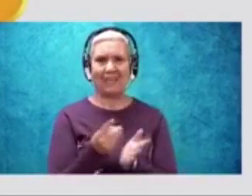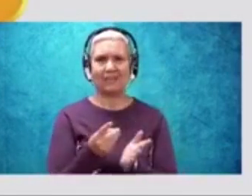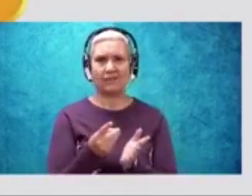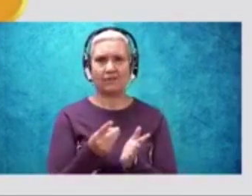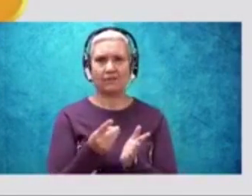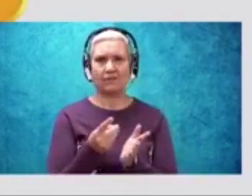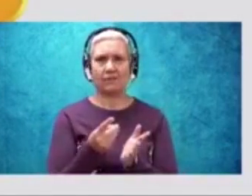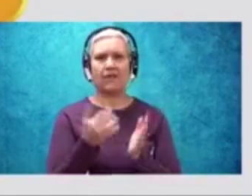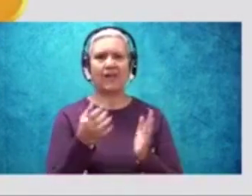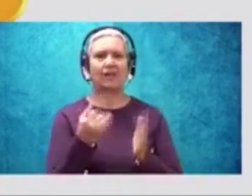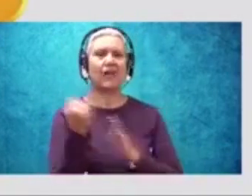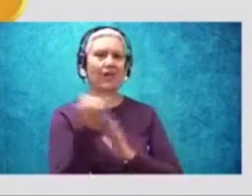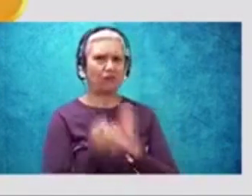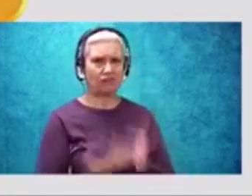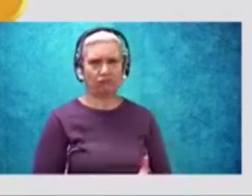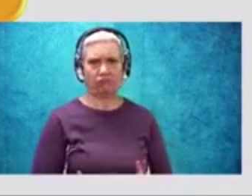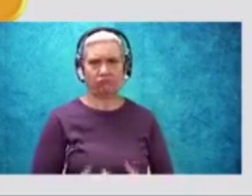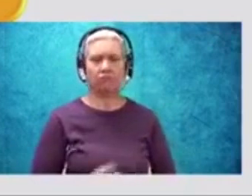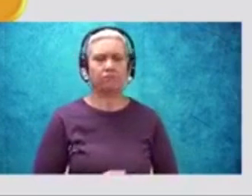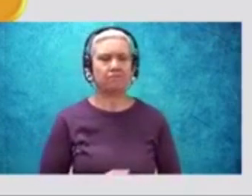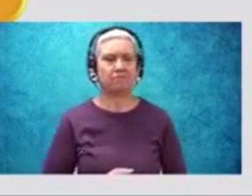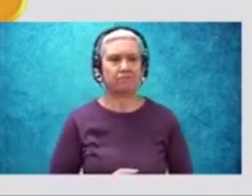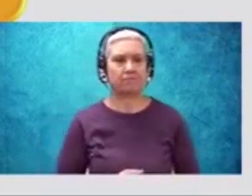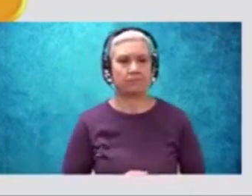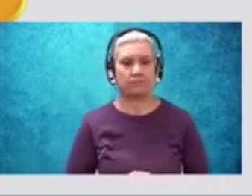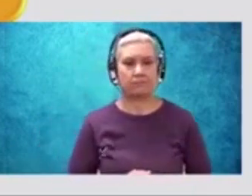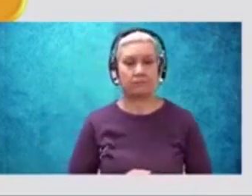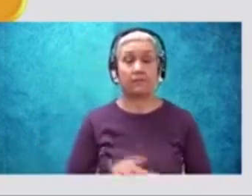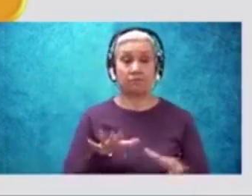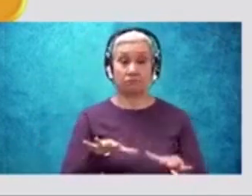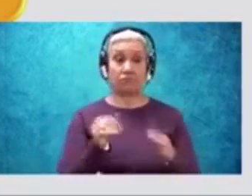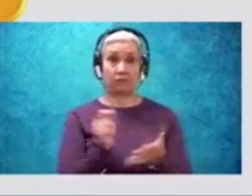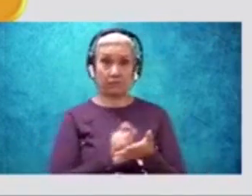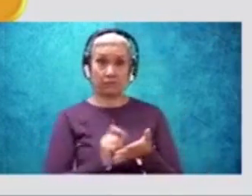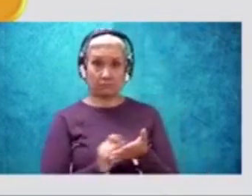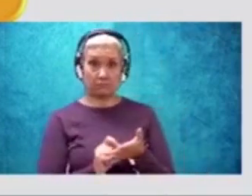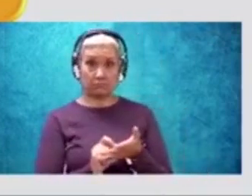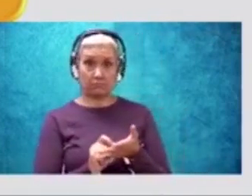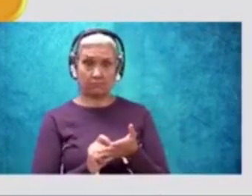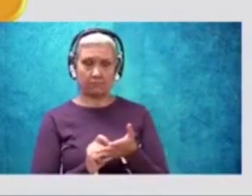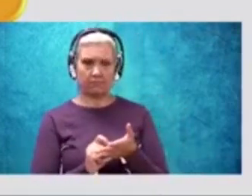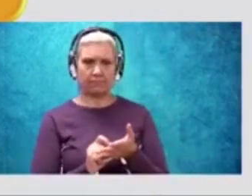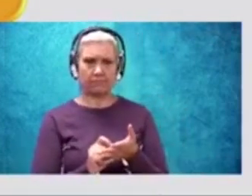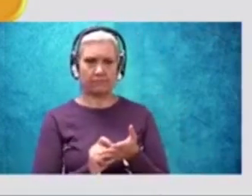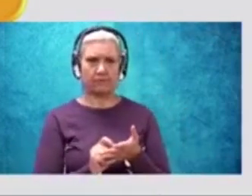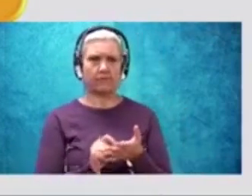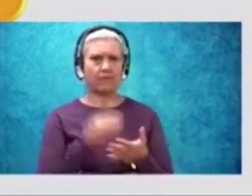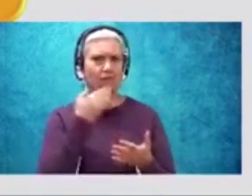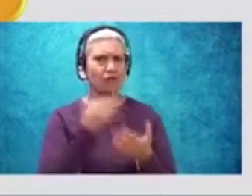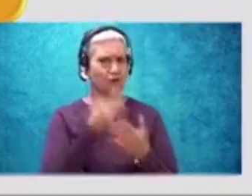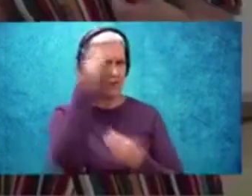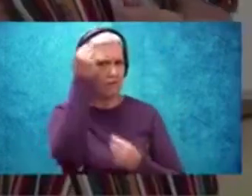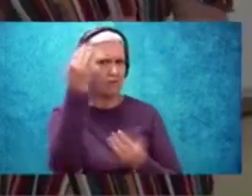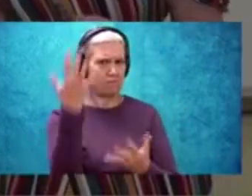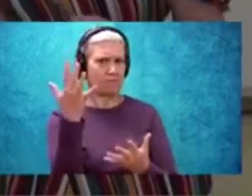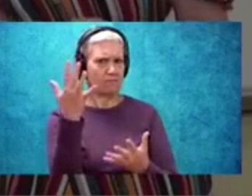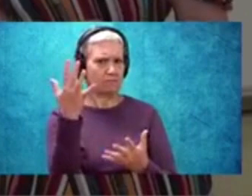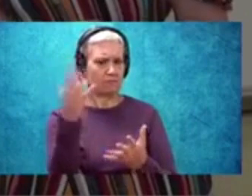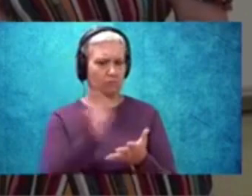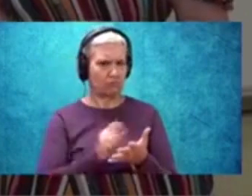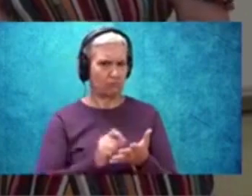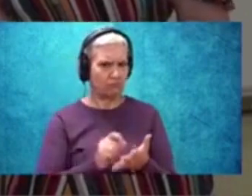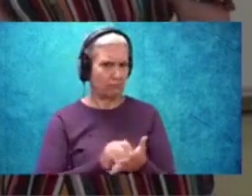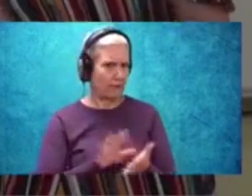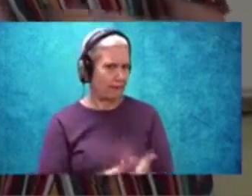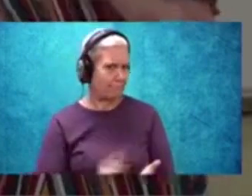show you an illustration. So if you are taking notes, this would be some good information to jot down.